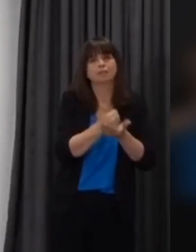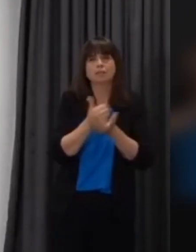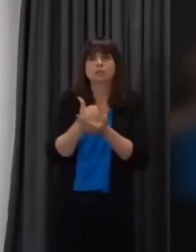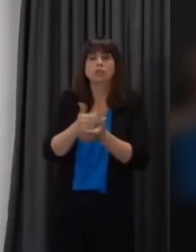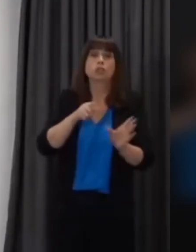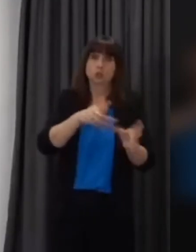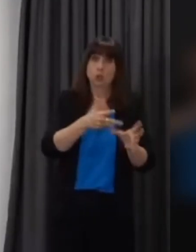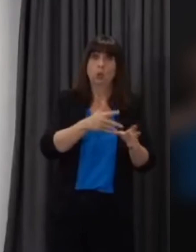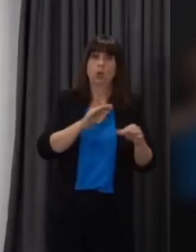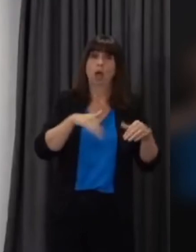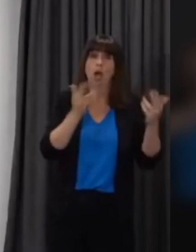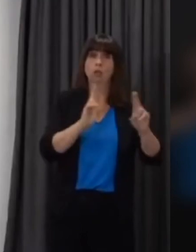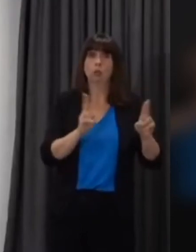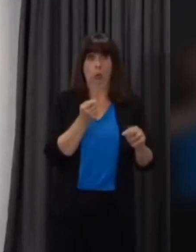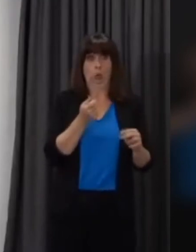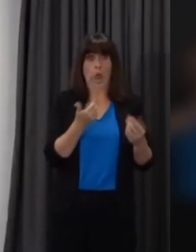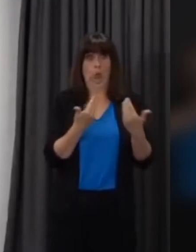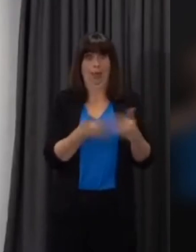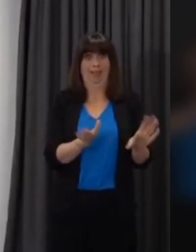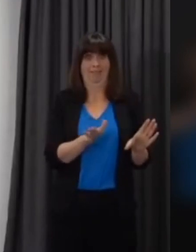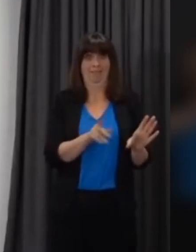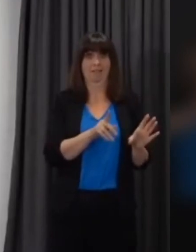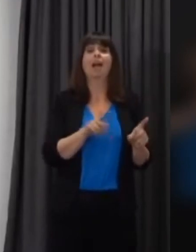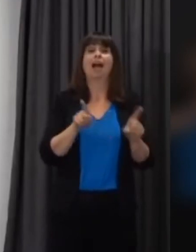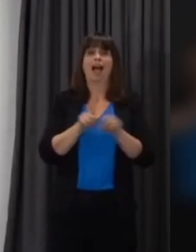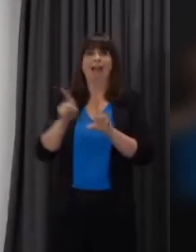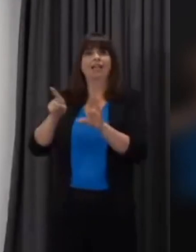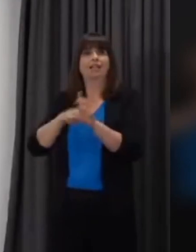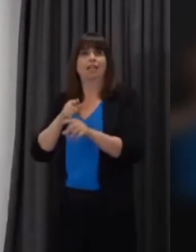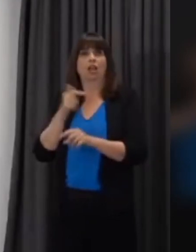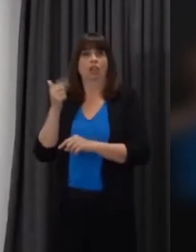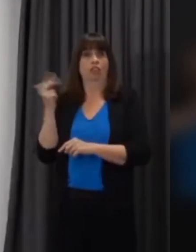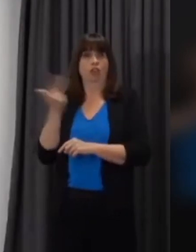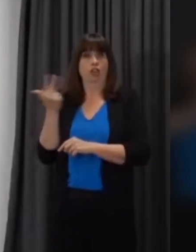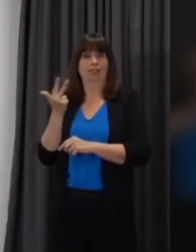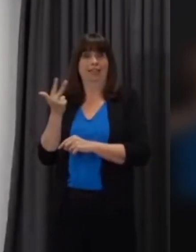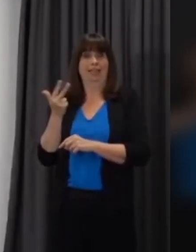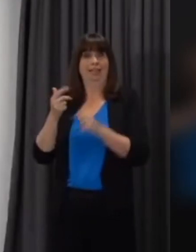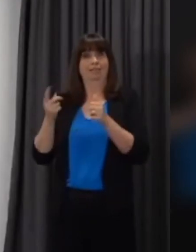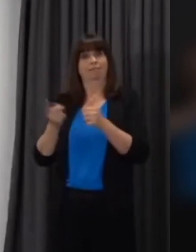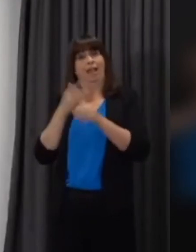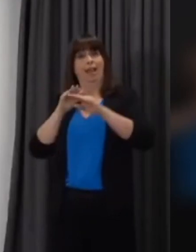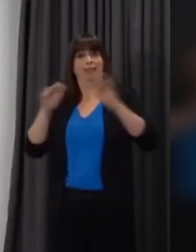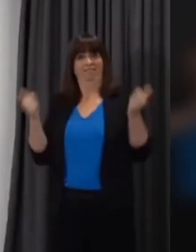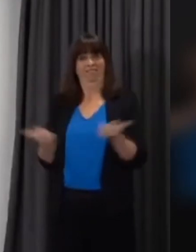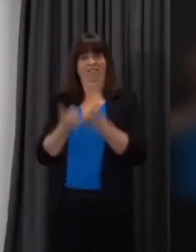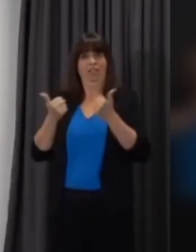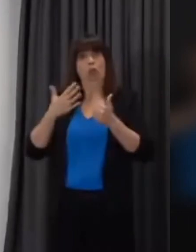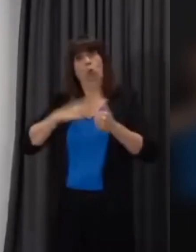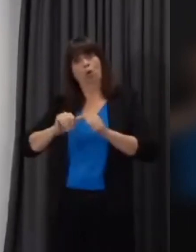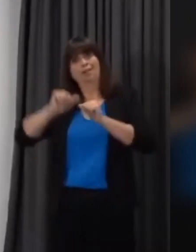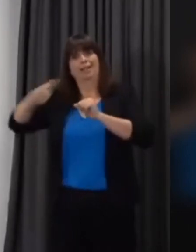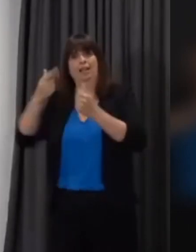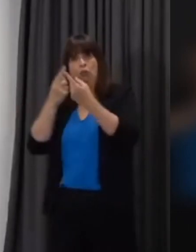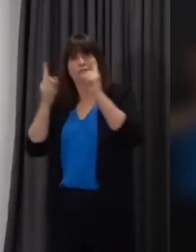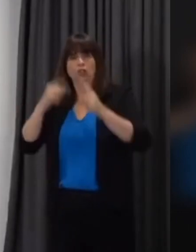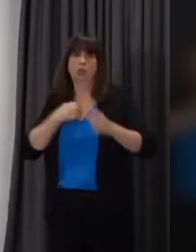about options that will be available to them and to year 13 students who are looking to go on to universities